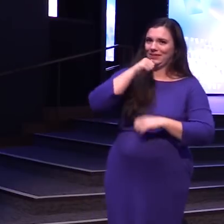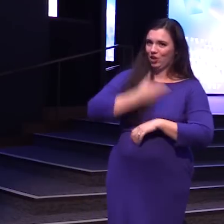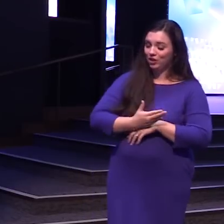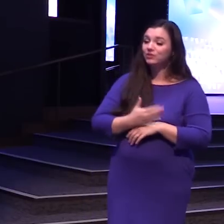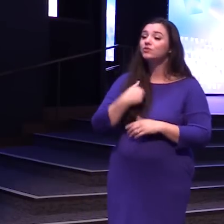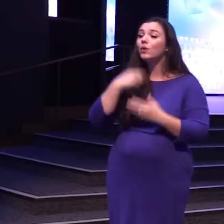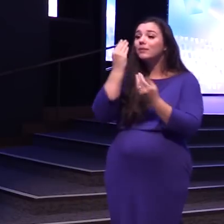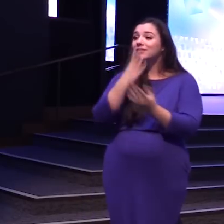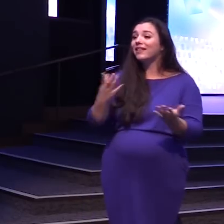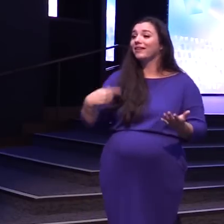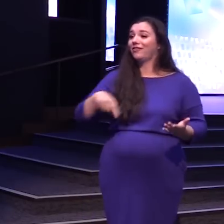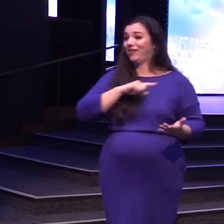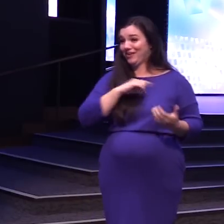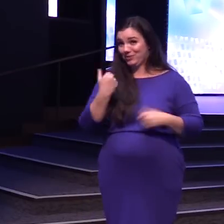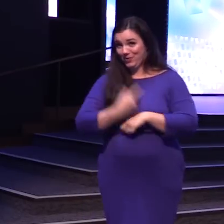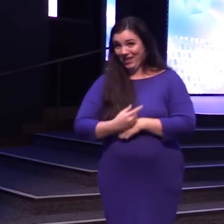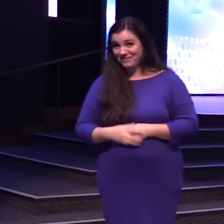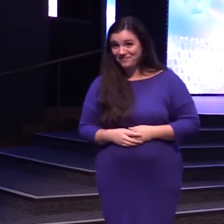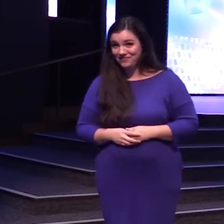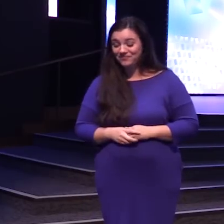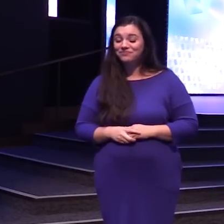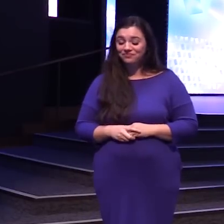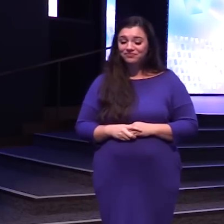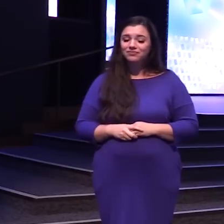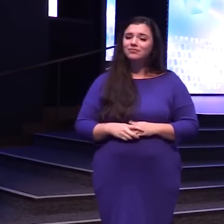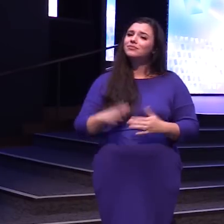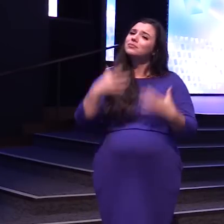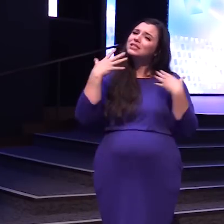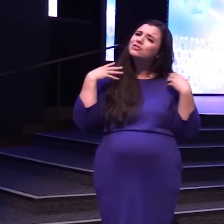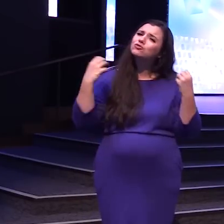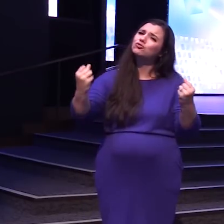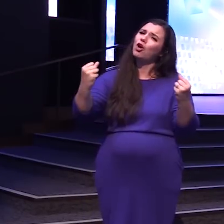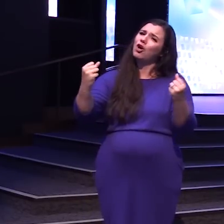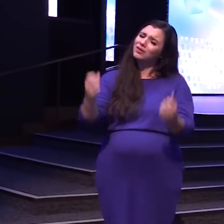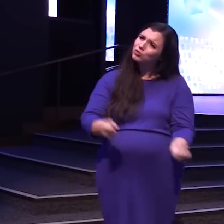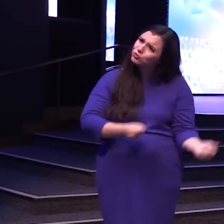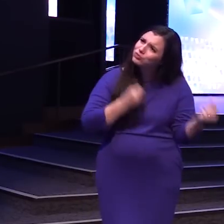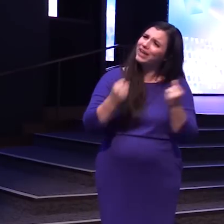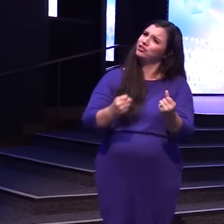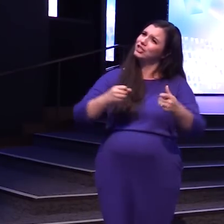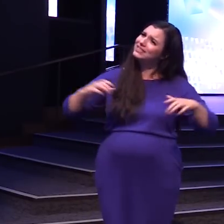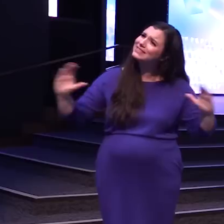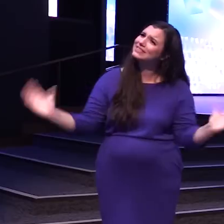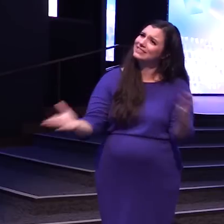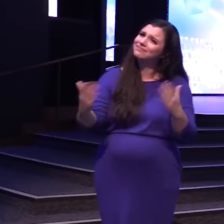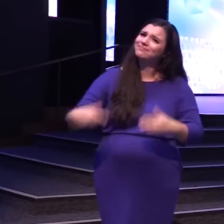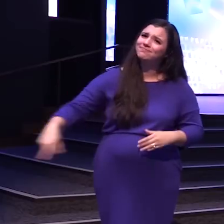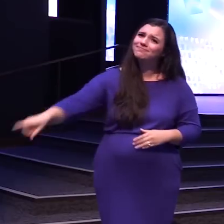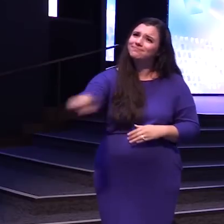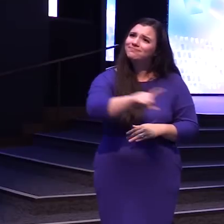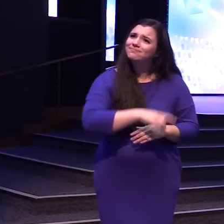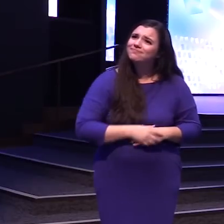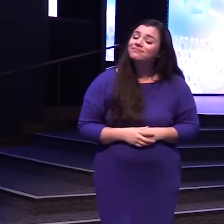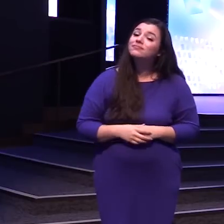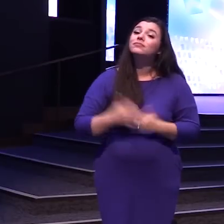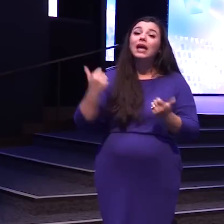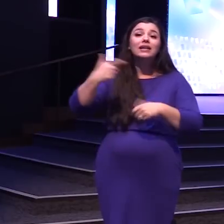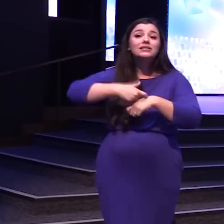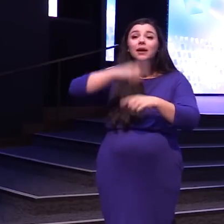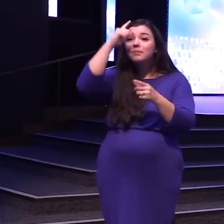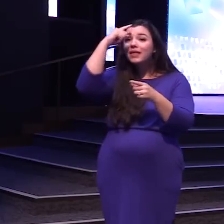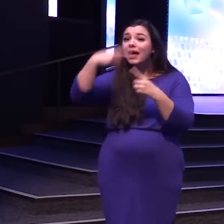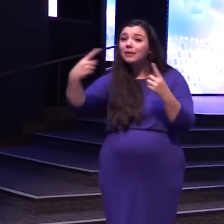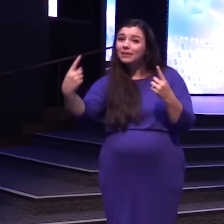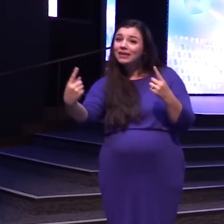I'm Saying to us Today Be strong And courageous And when the Enemy